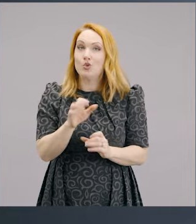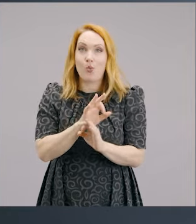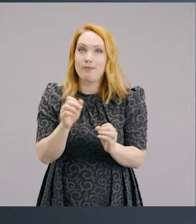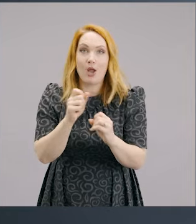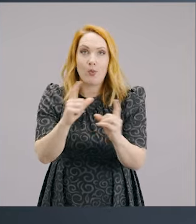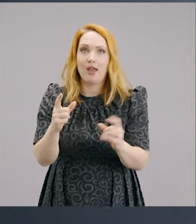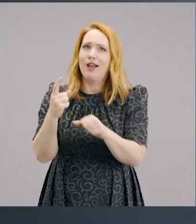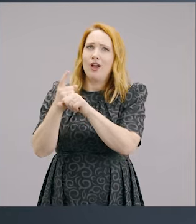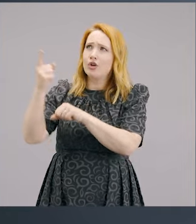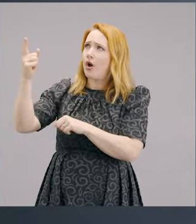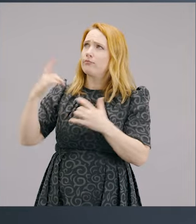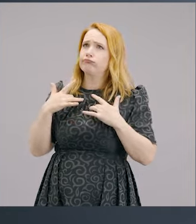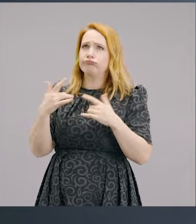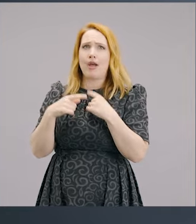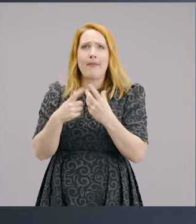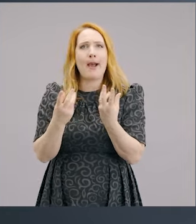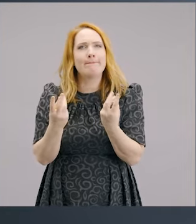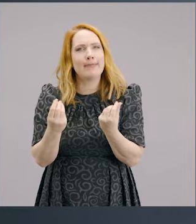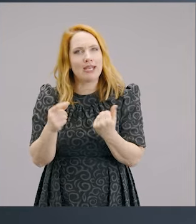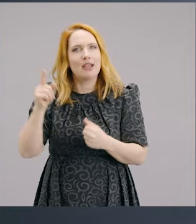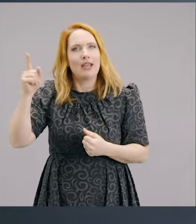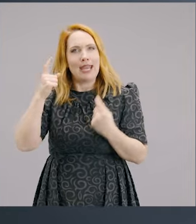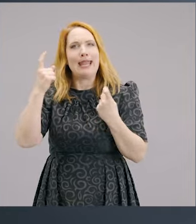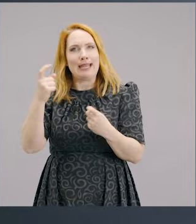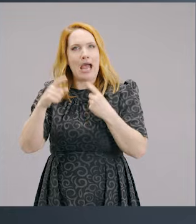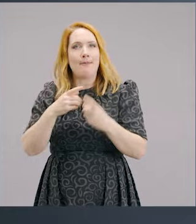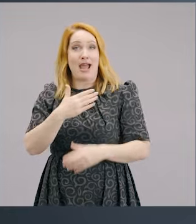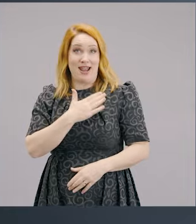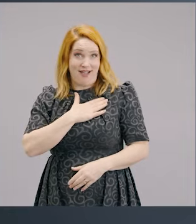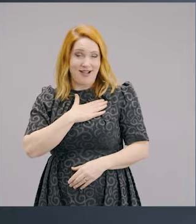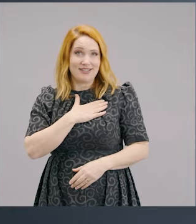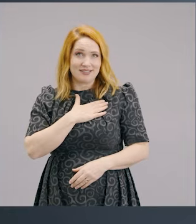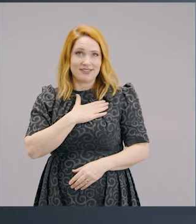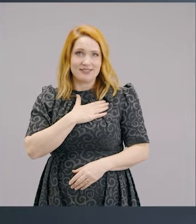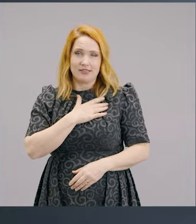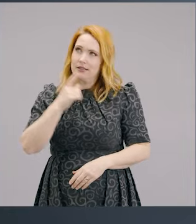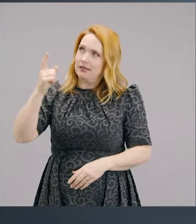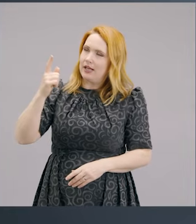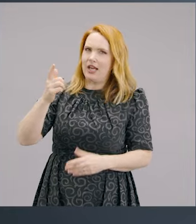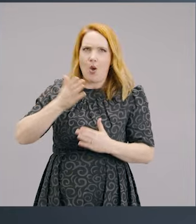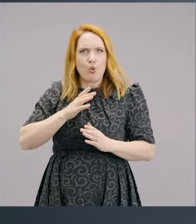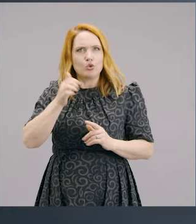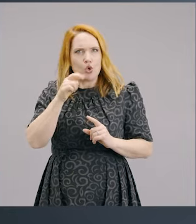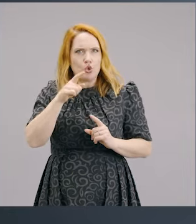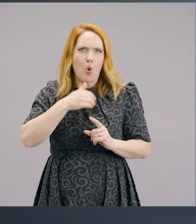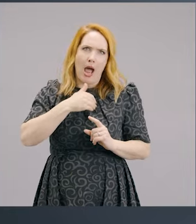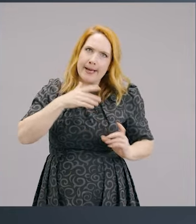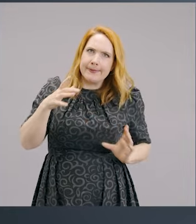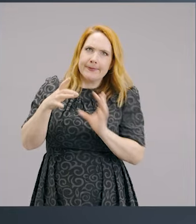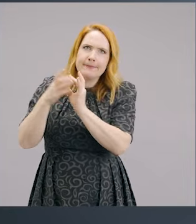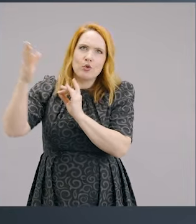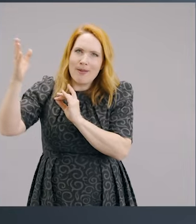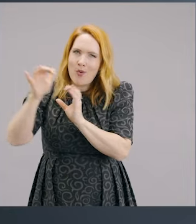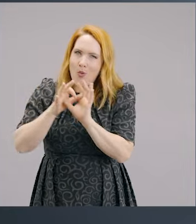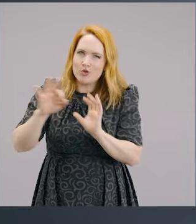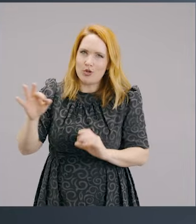God doesn't personally care about money at all. He cares about our hearts. He cares about where our hearts are at because He doesn't want to